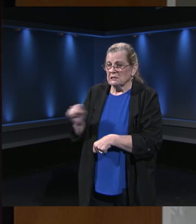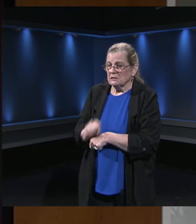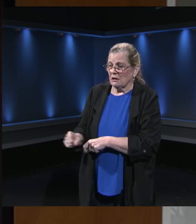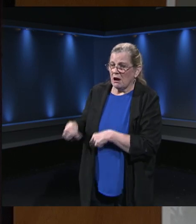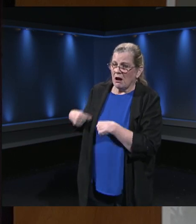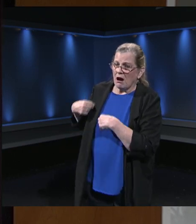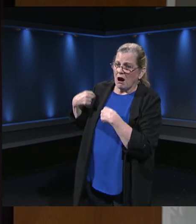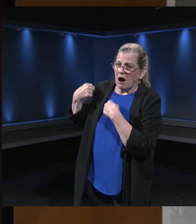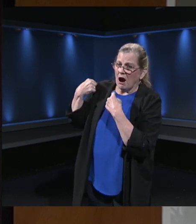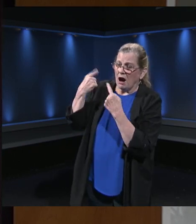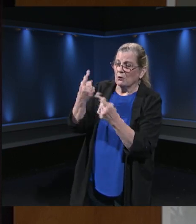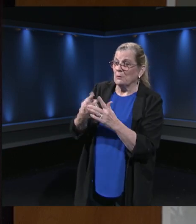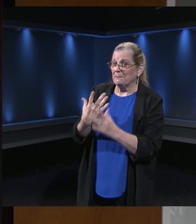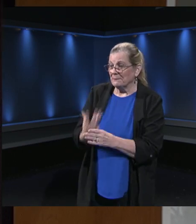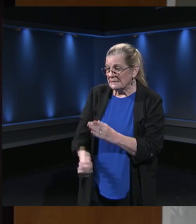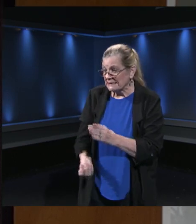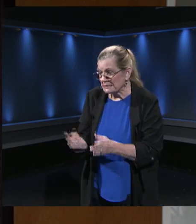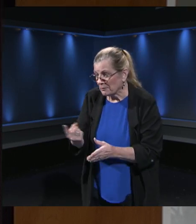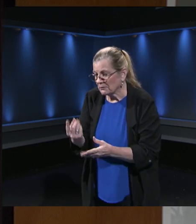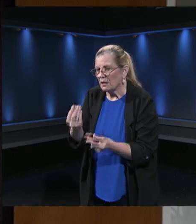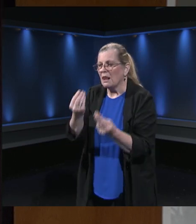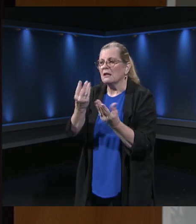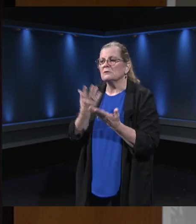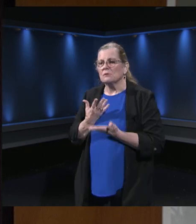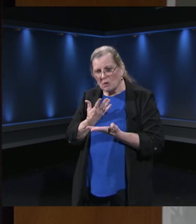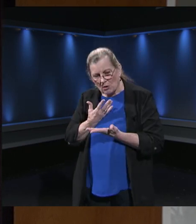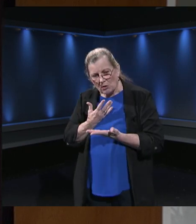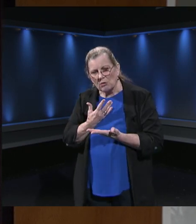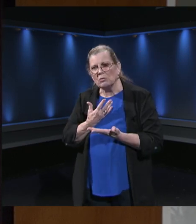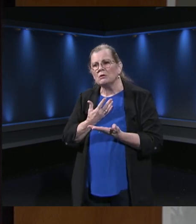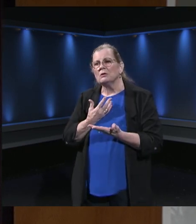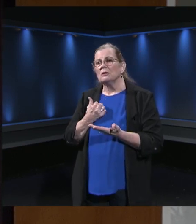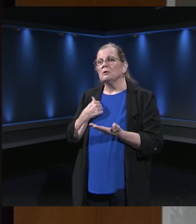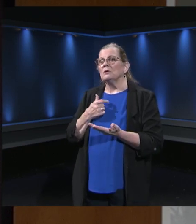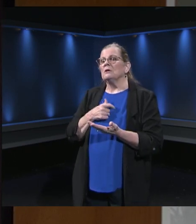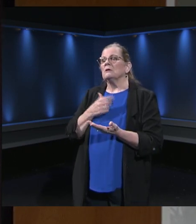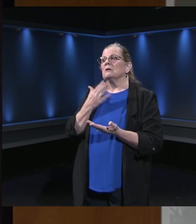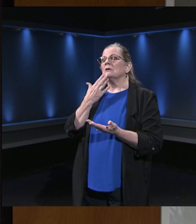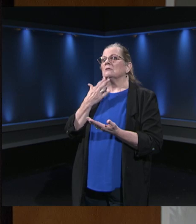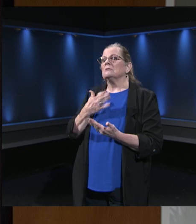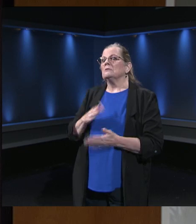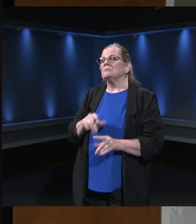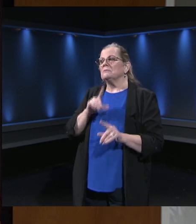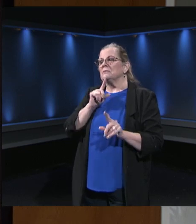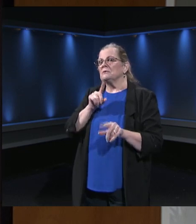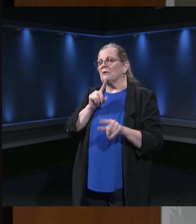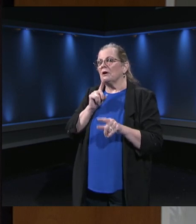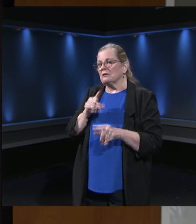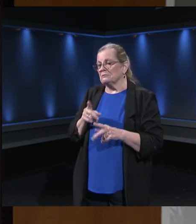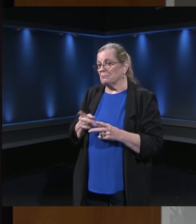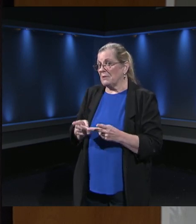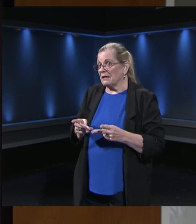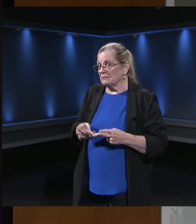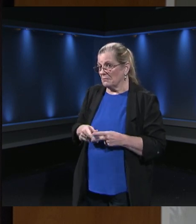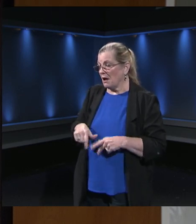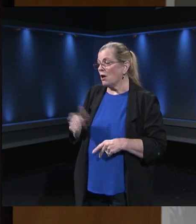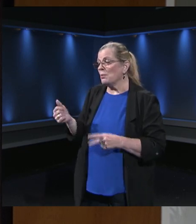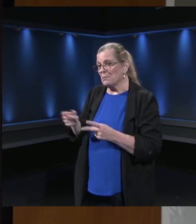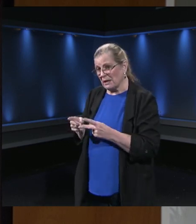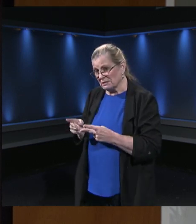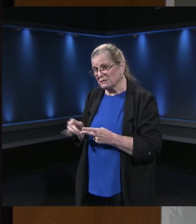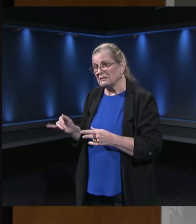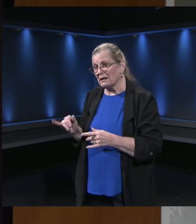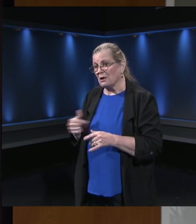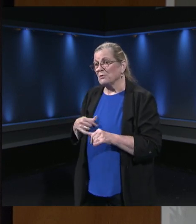us. This is one of the most responsive and proactive places I've ever worked and I've worked in other places and I plan to stay in Fairfax. And